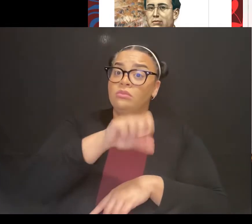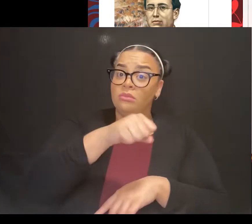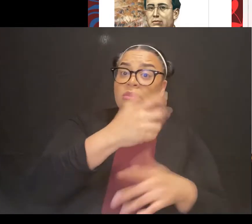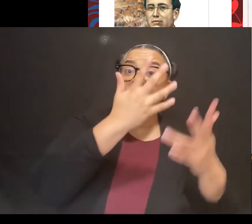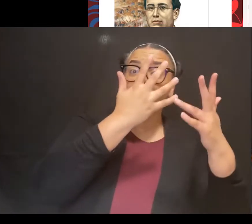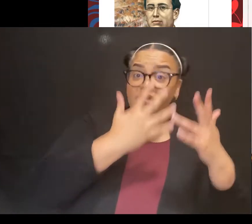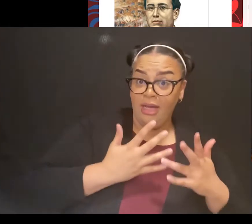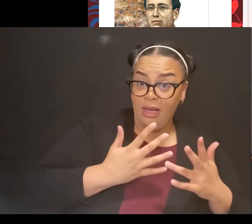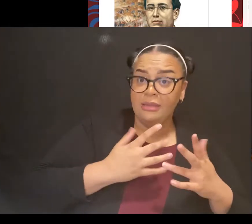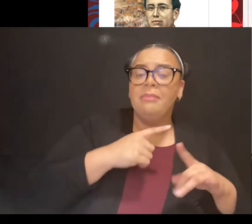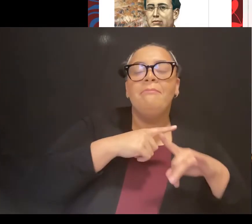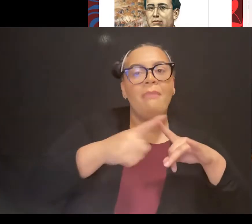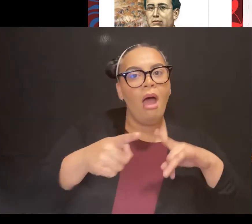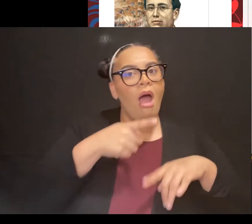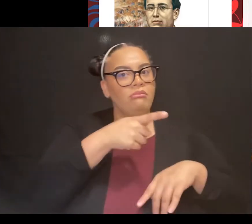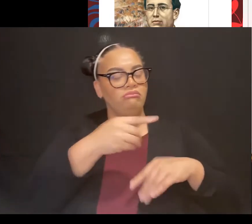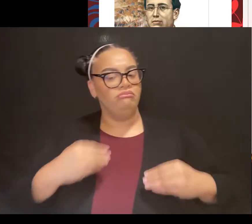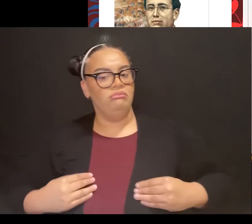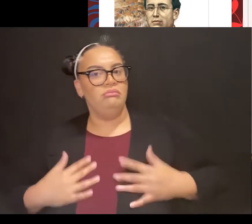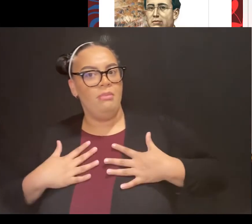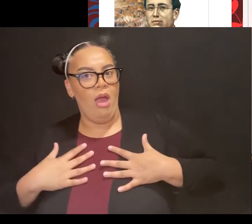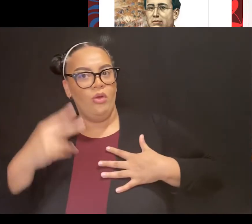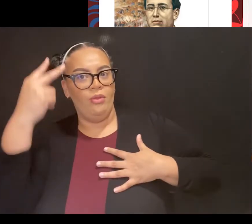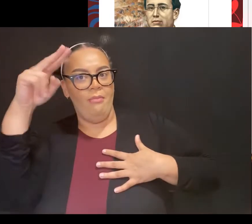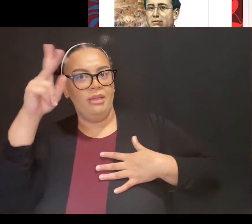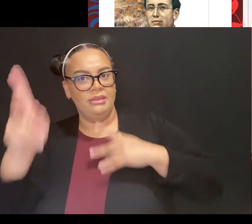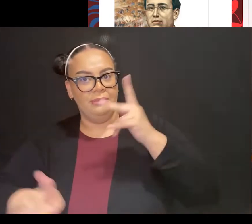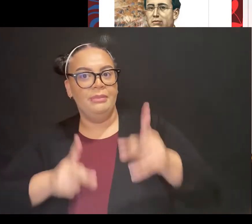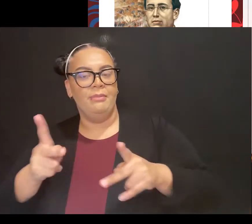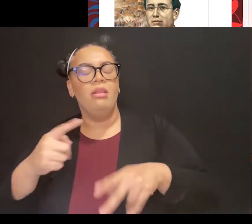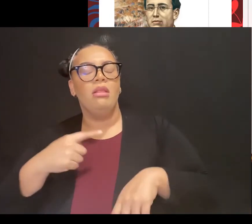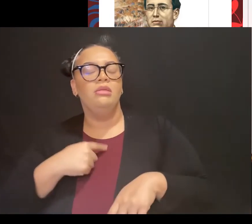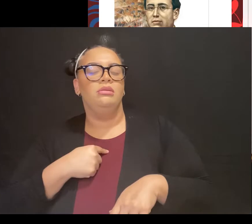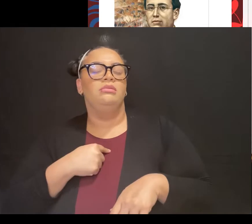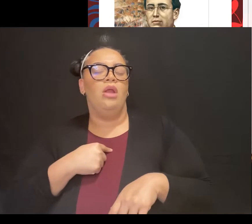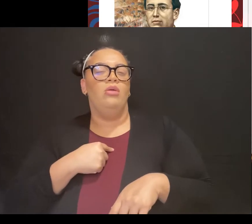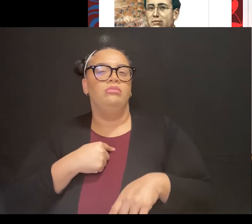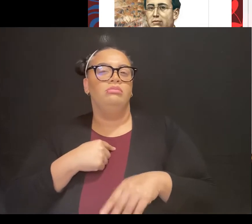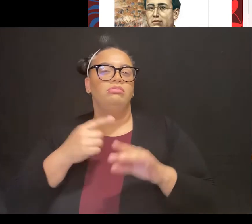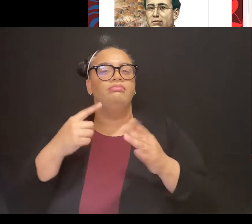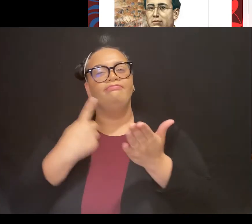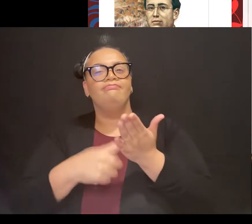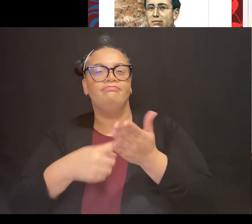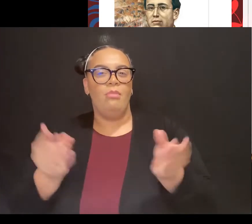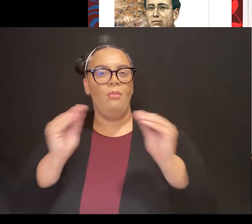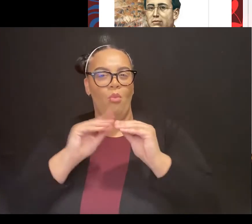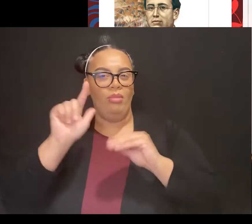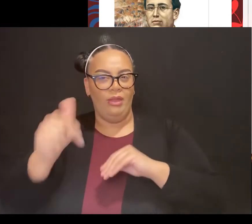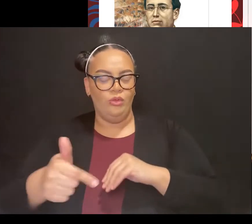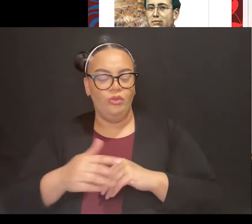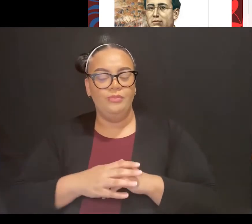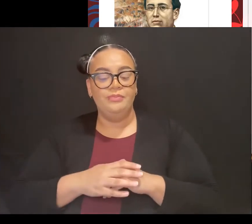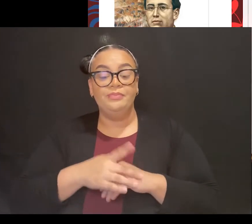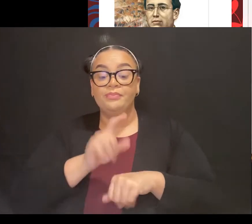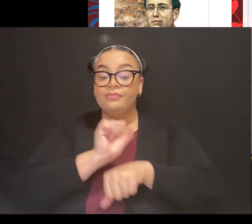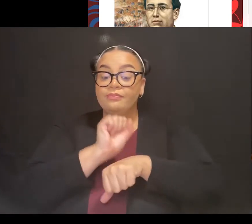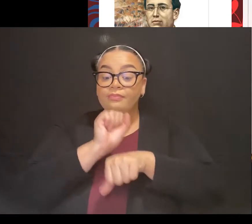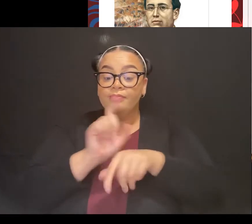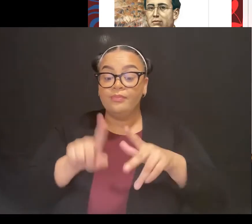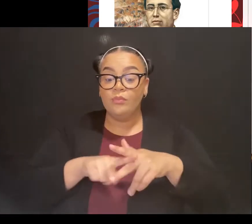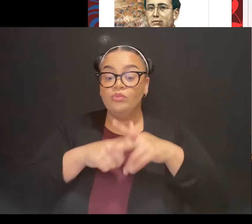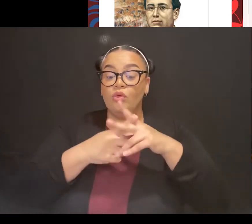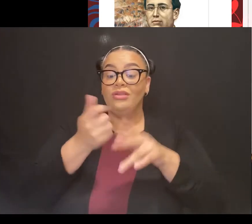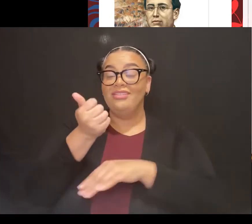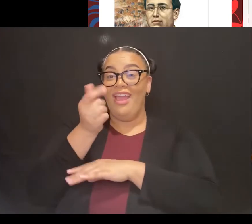I'll tell you more about that as we go. His career began in 1853. He was the Secretary of War and Navy